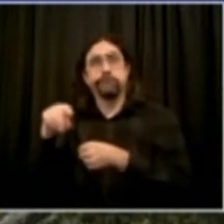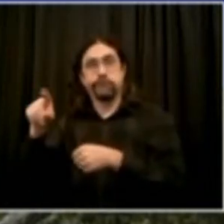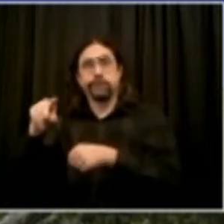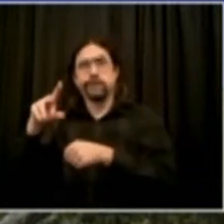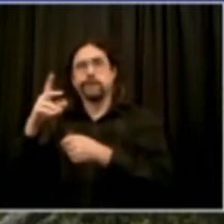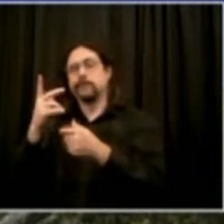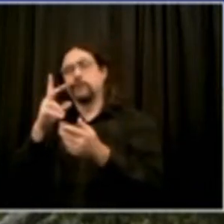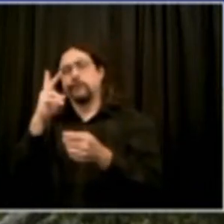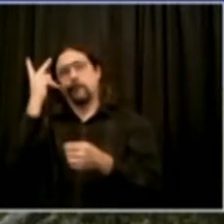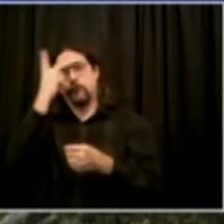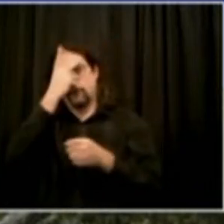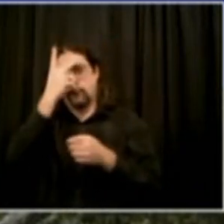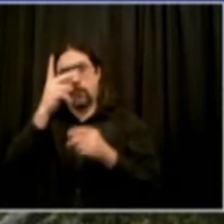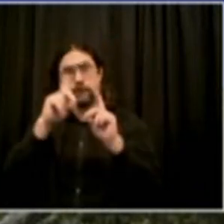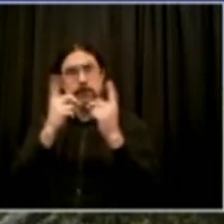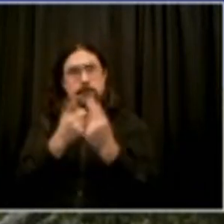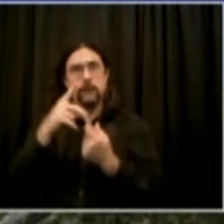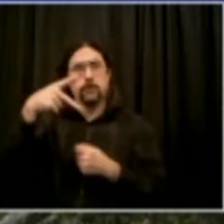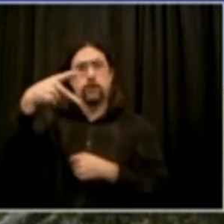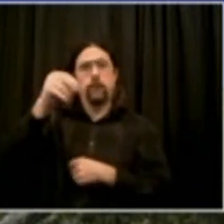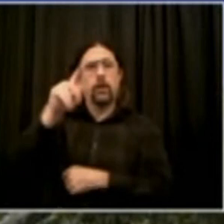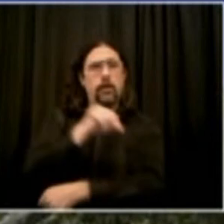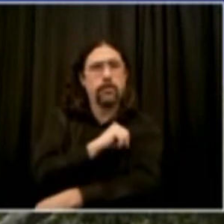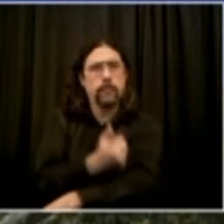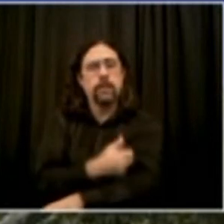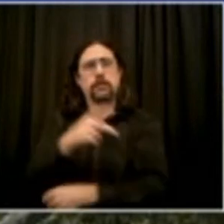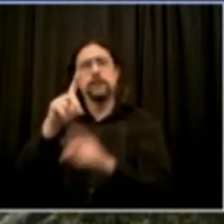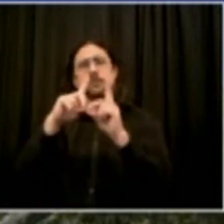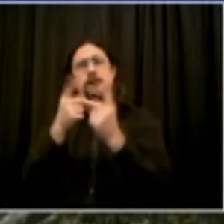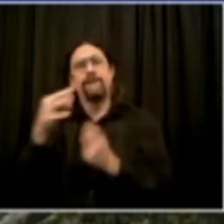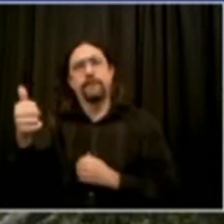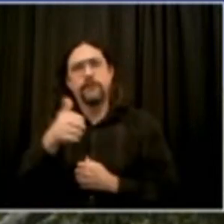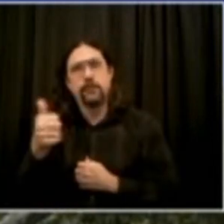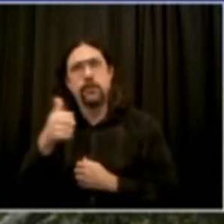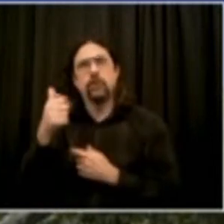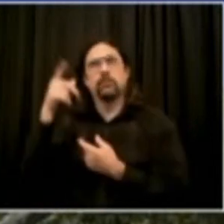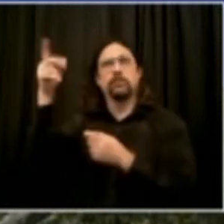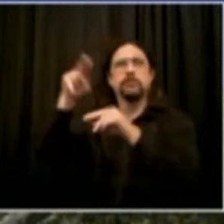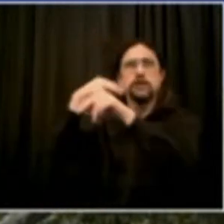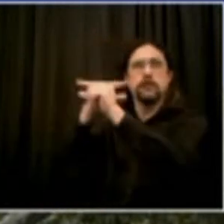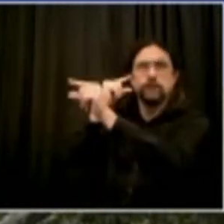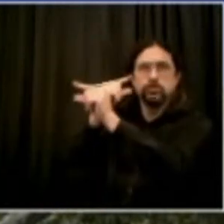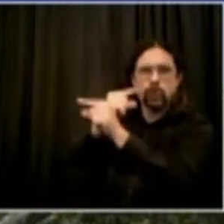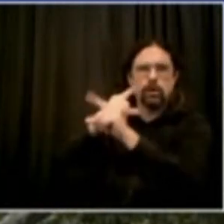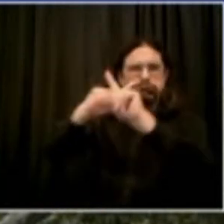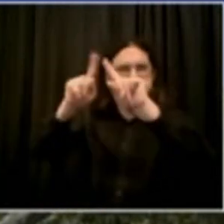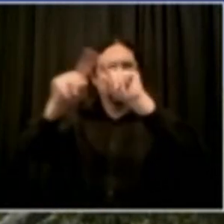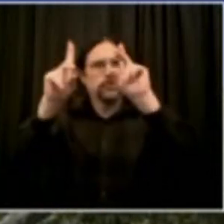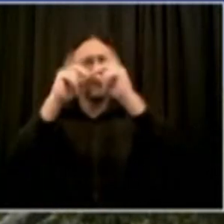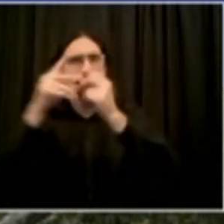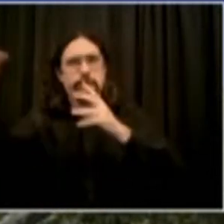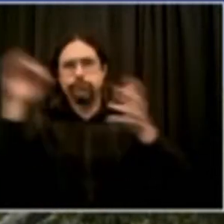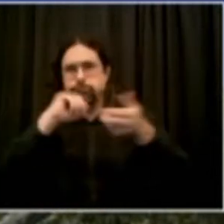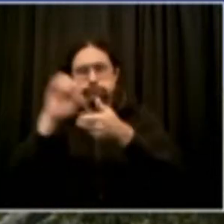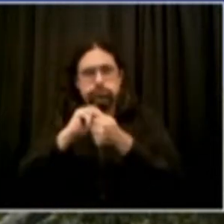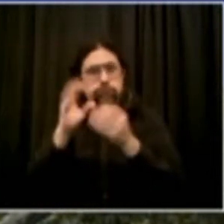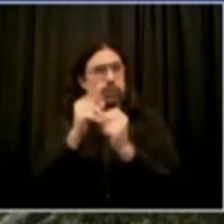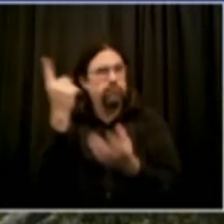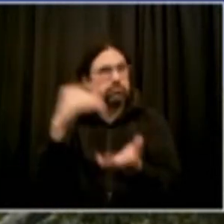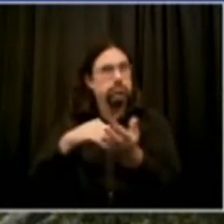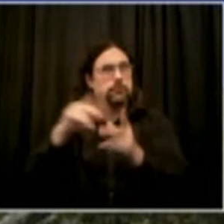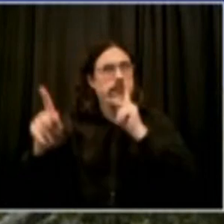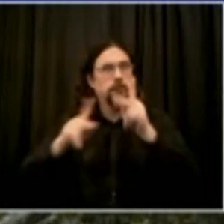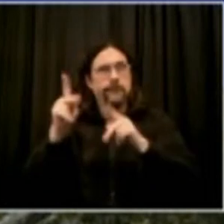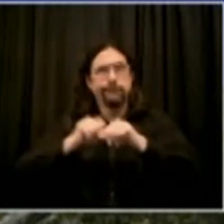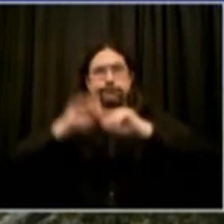1,000 personnel out. Con Ed has apparently about 550 personnel out. Our first concern, of course,